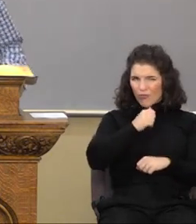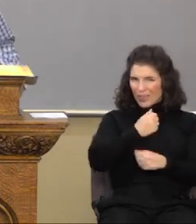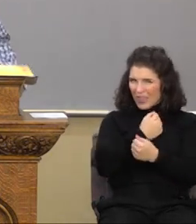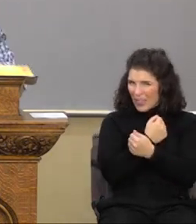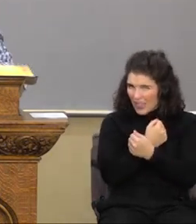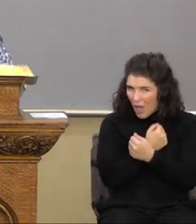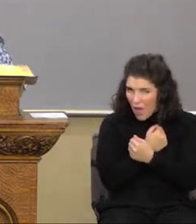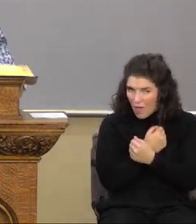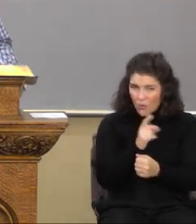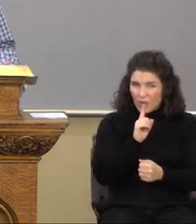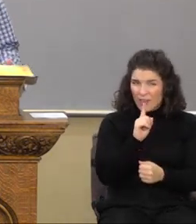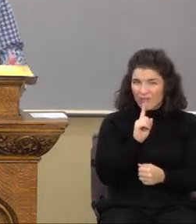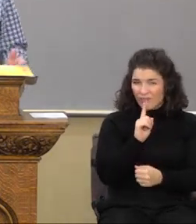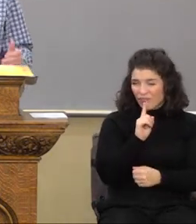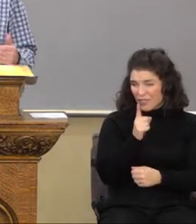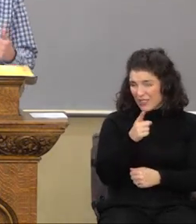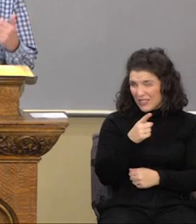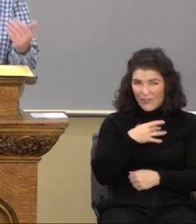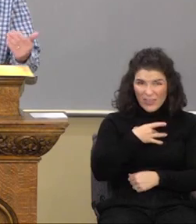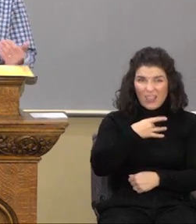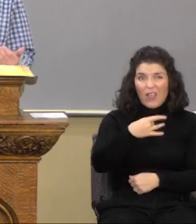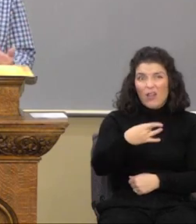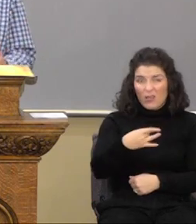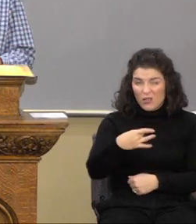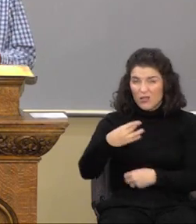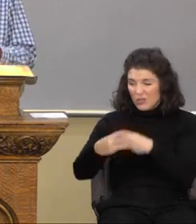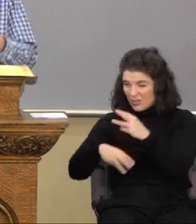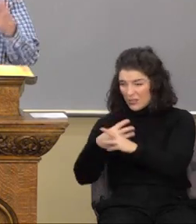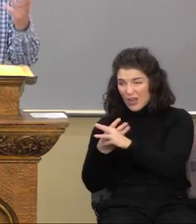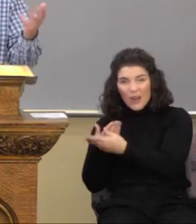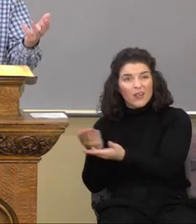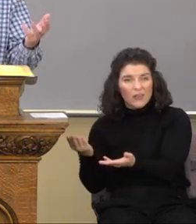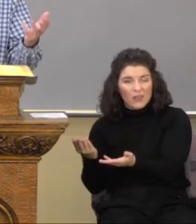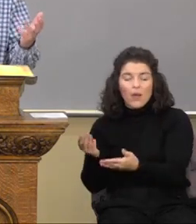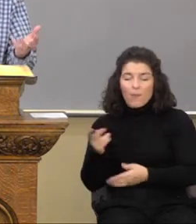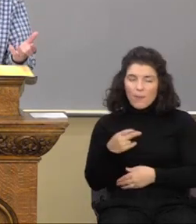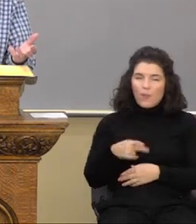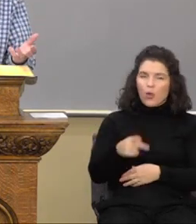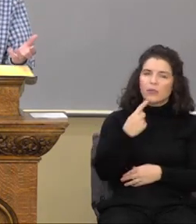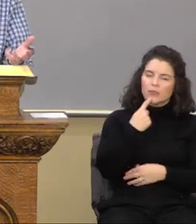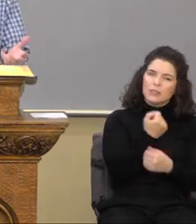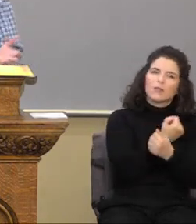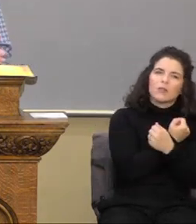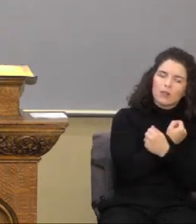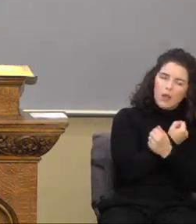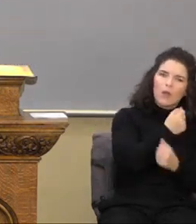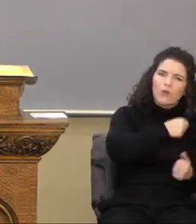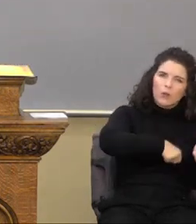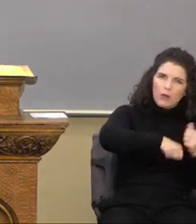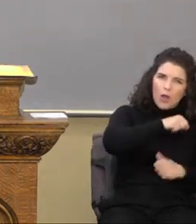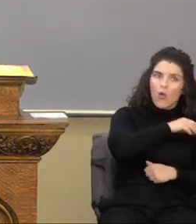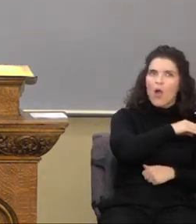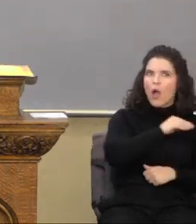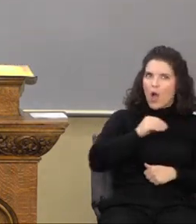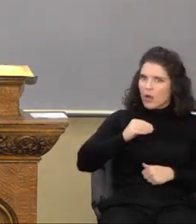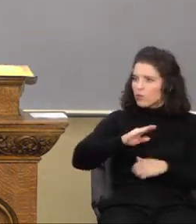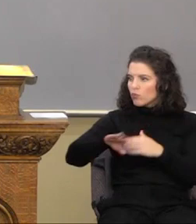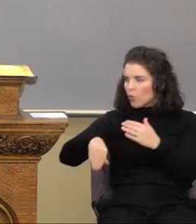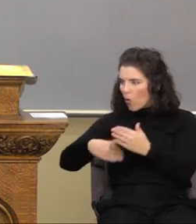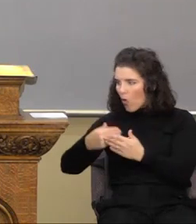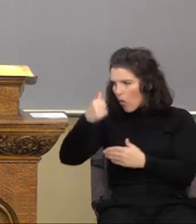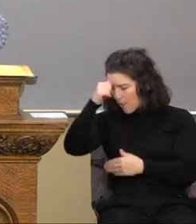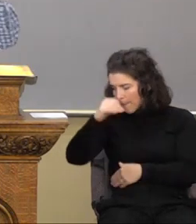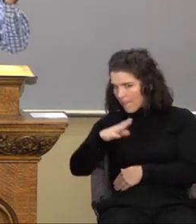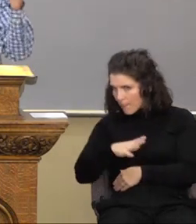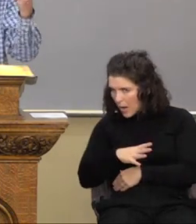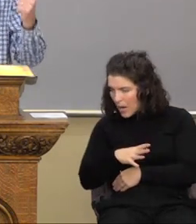society. And when Paul here says to love one another and toward all men,